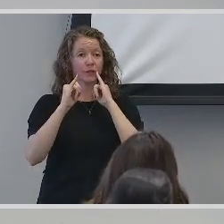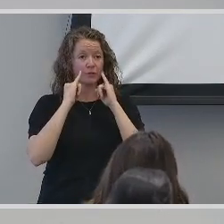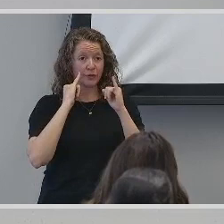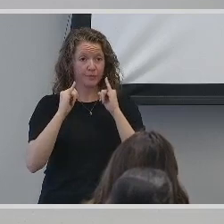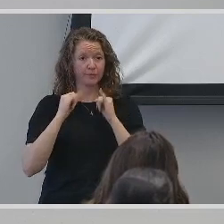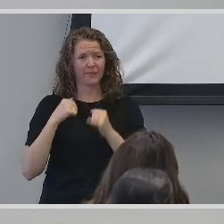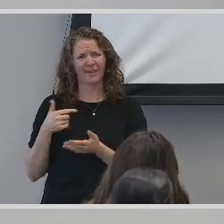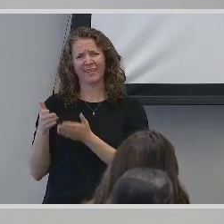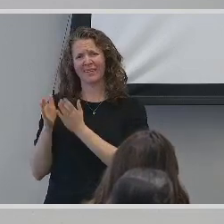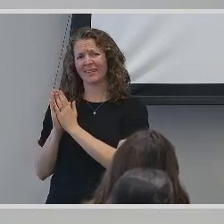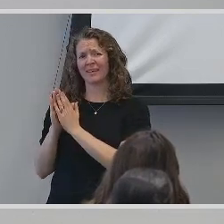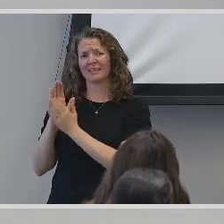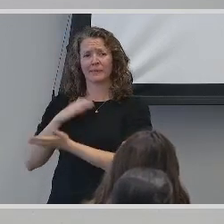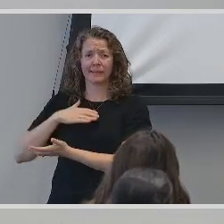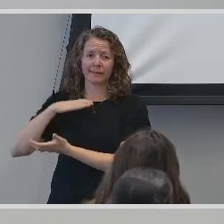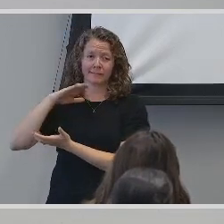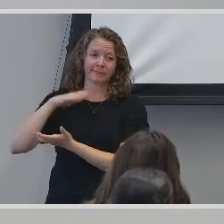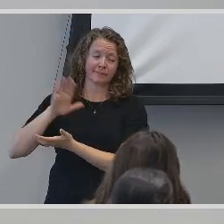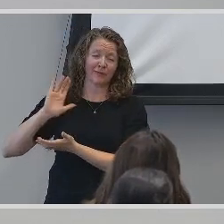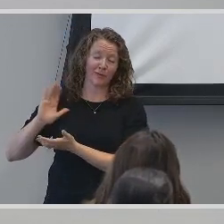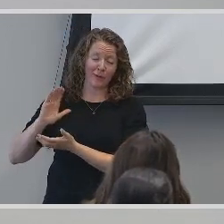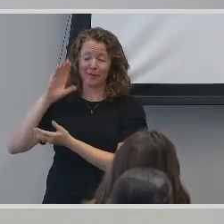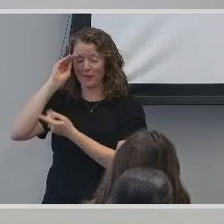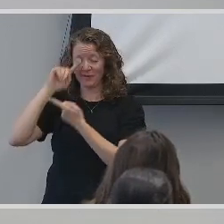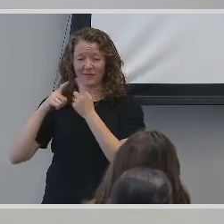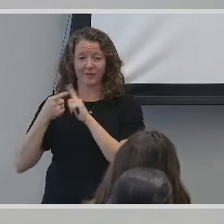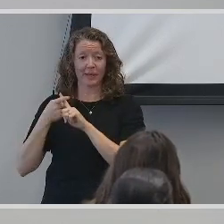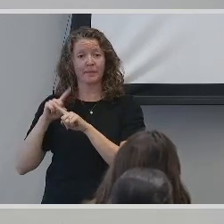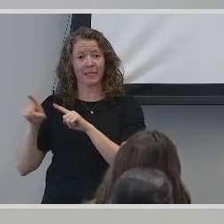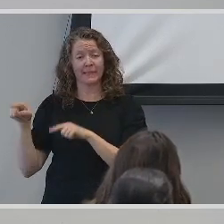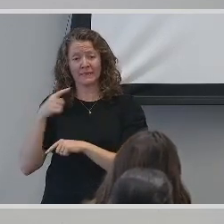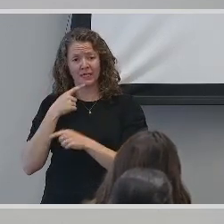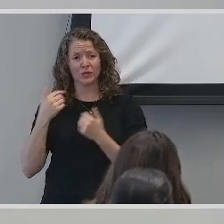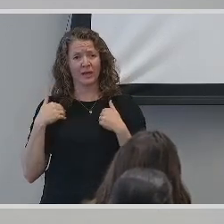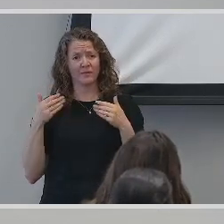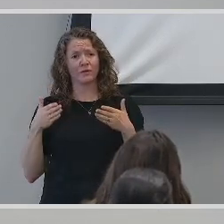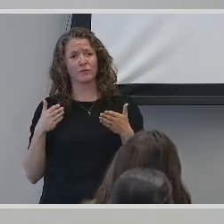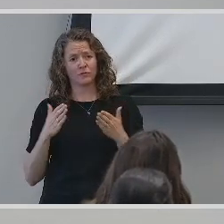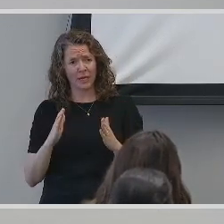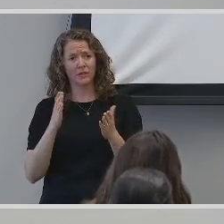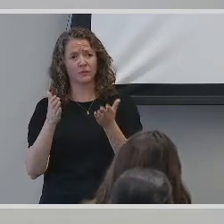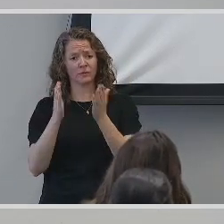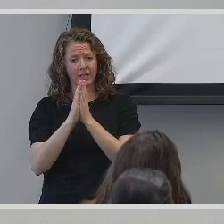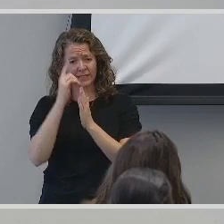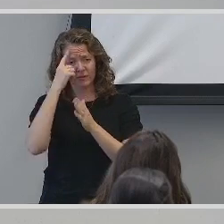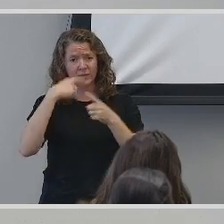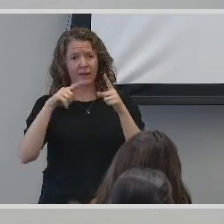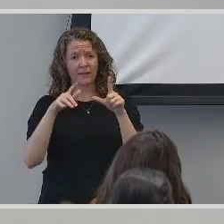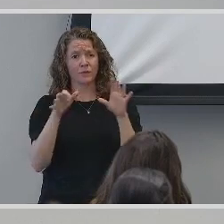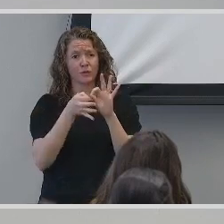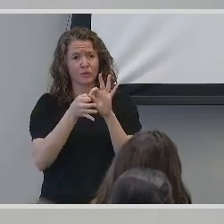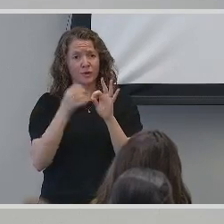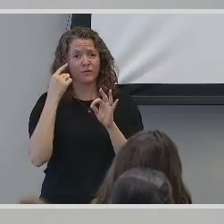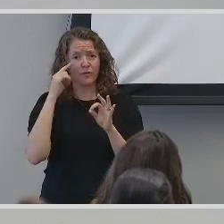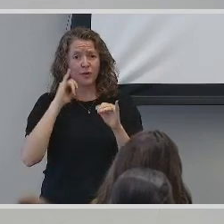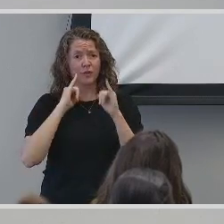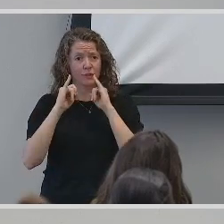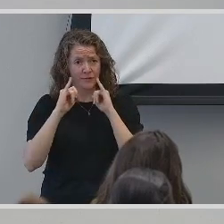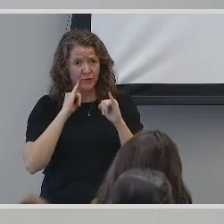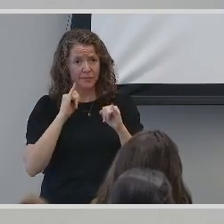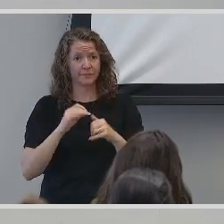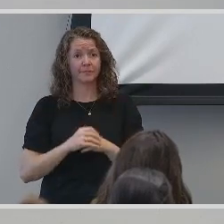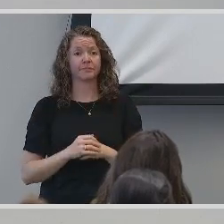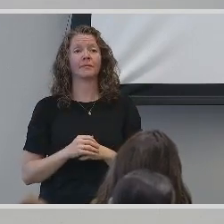He explained that I had the right to request a sign language interpreter during the interview, so I proceeded to do so. It was during this